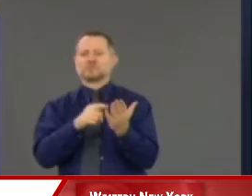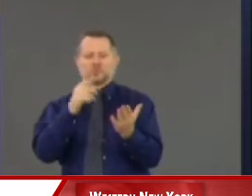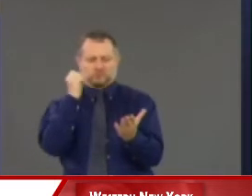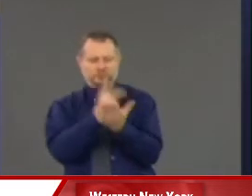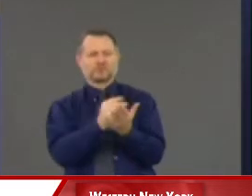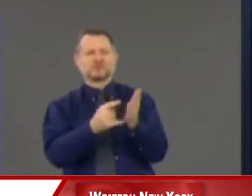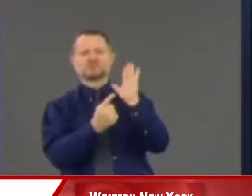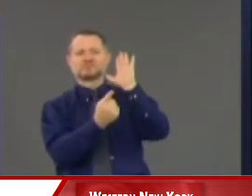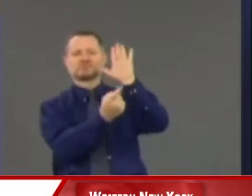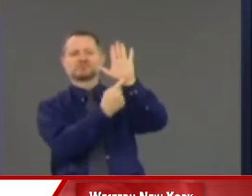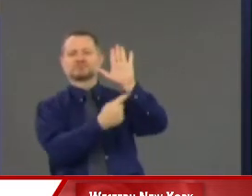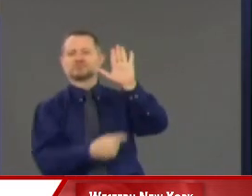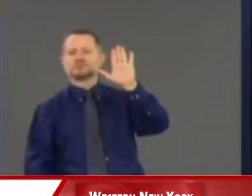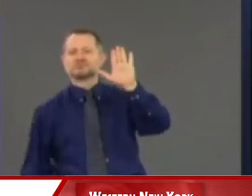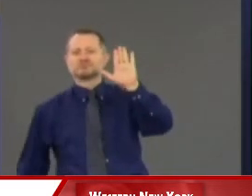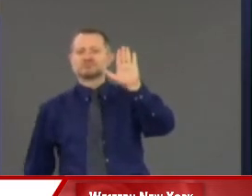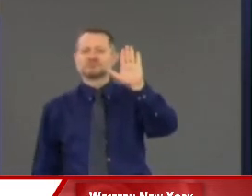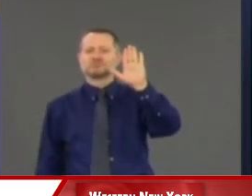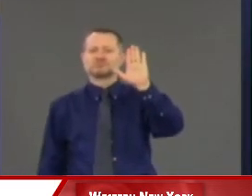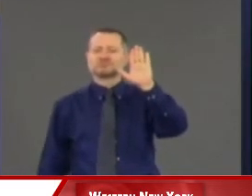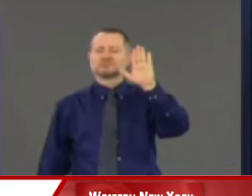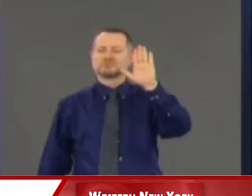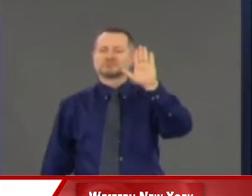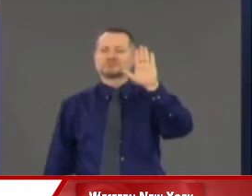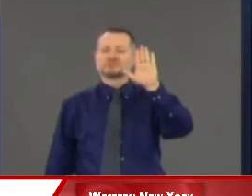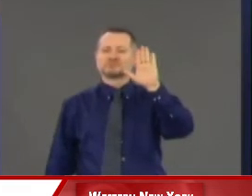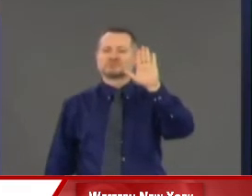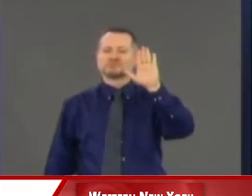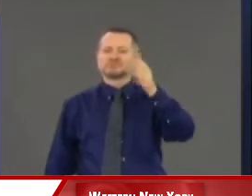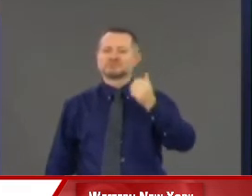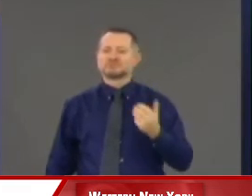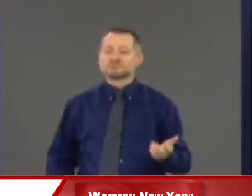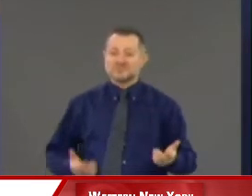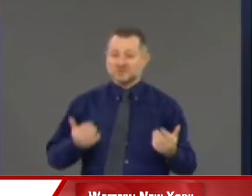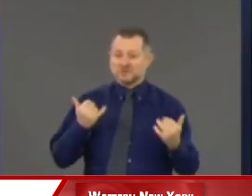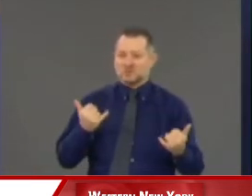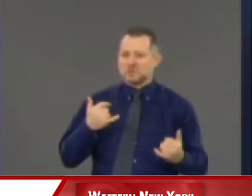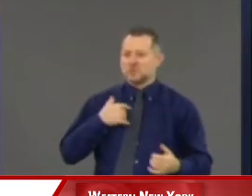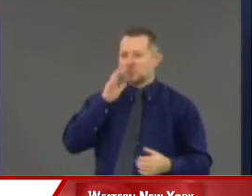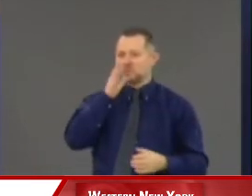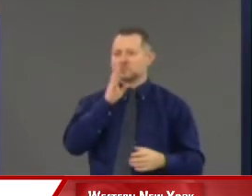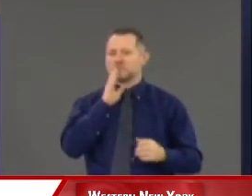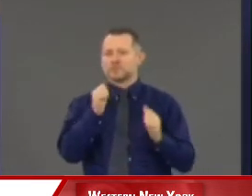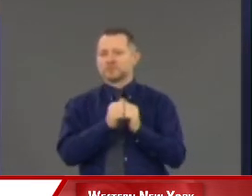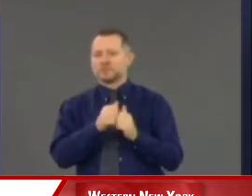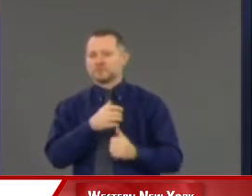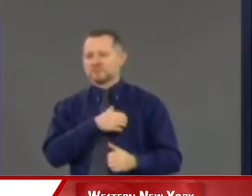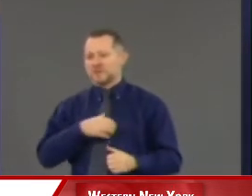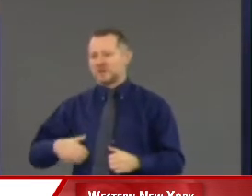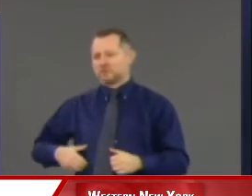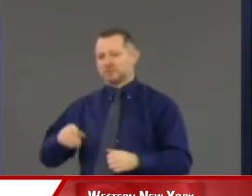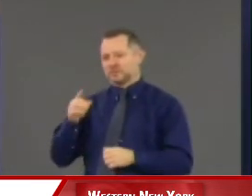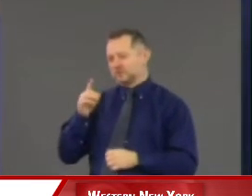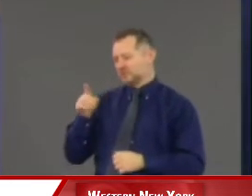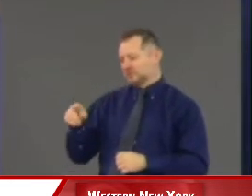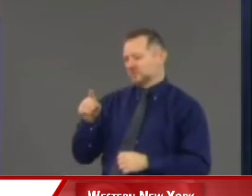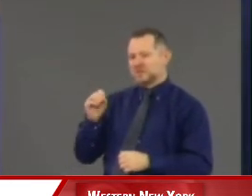That's all true. I'm going to be speaking to the mayor today about a curfew.